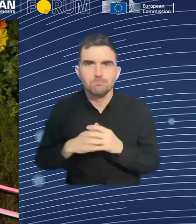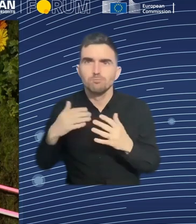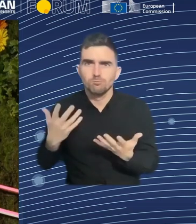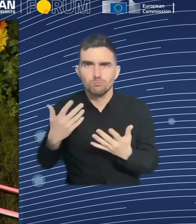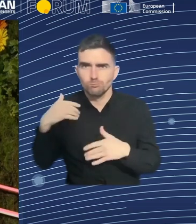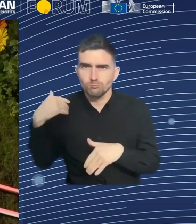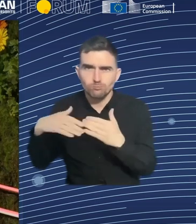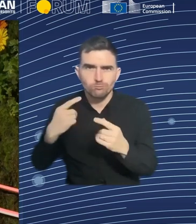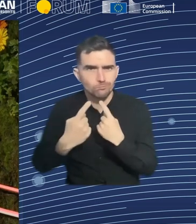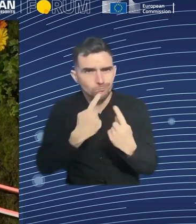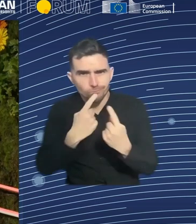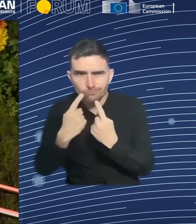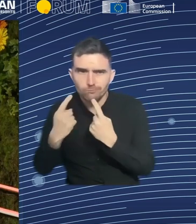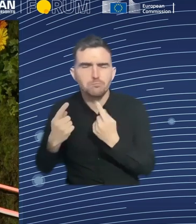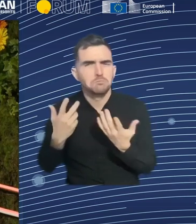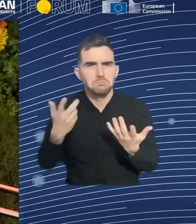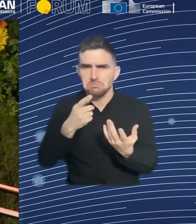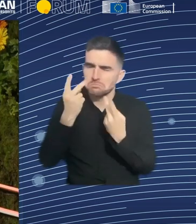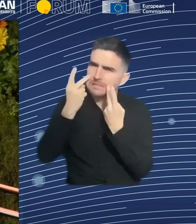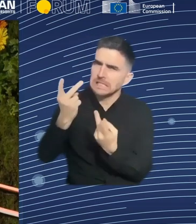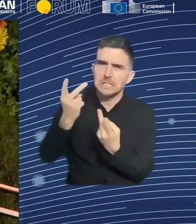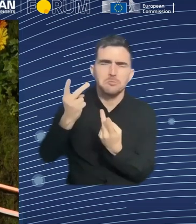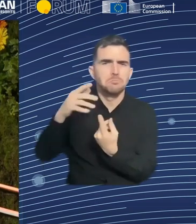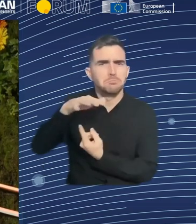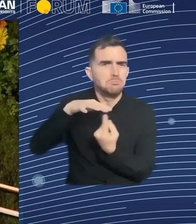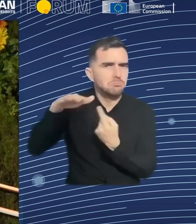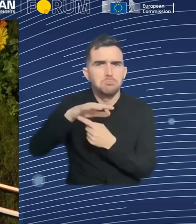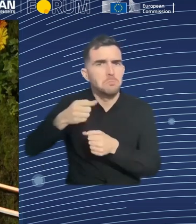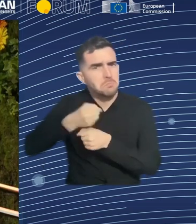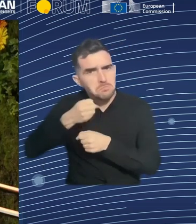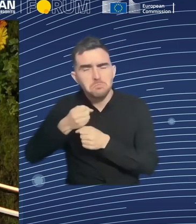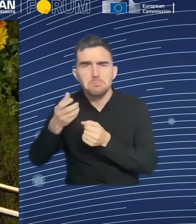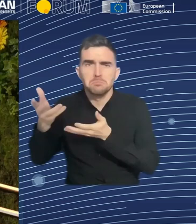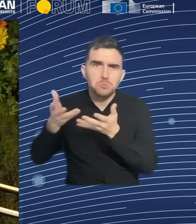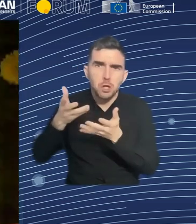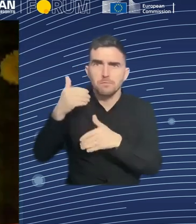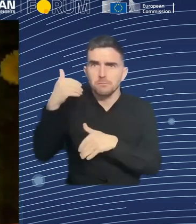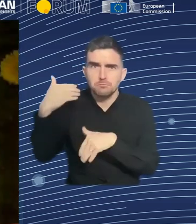comes to preparing job seekers for a job landscape influenced by AI?